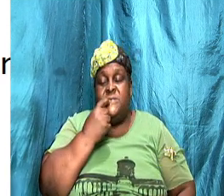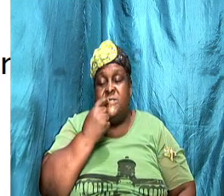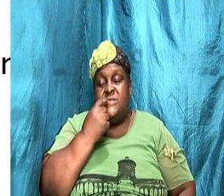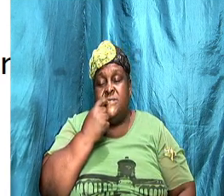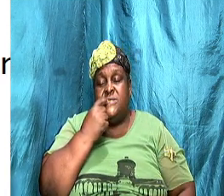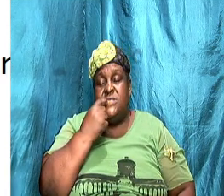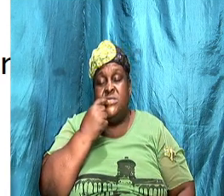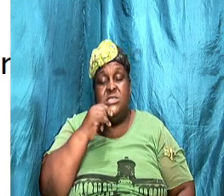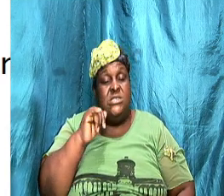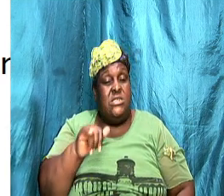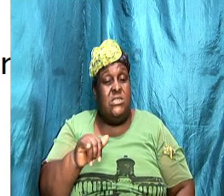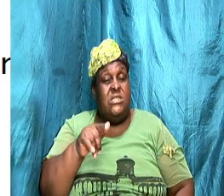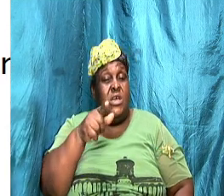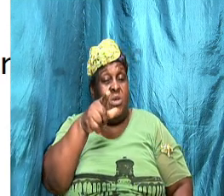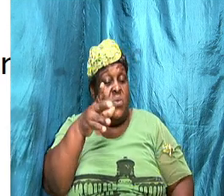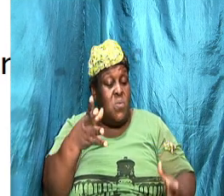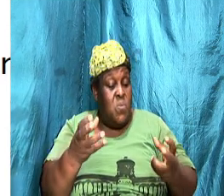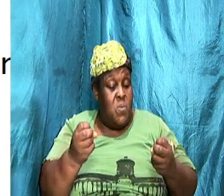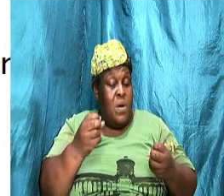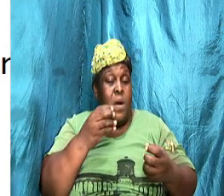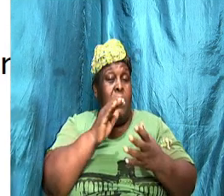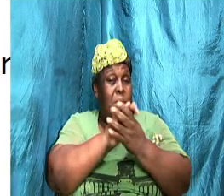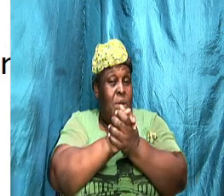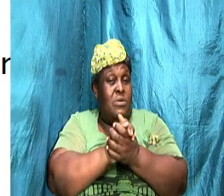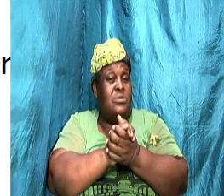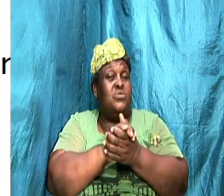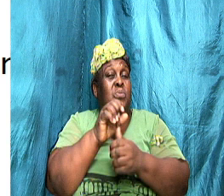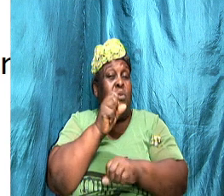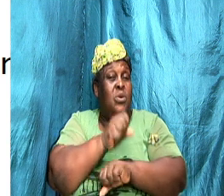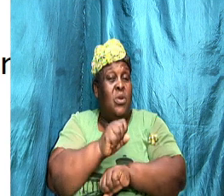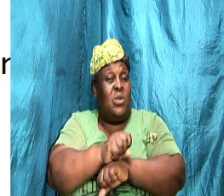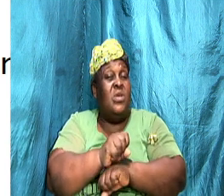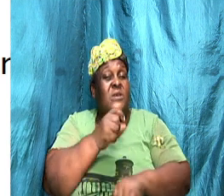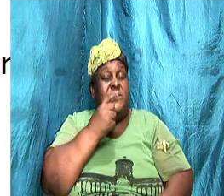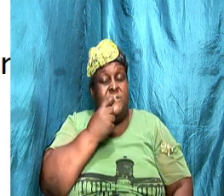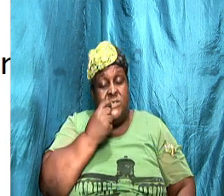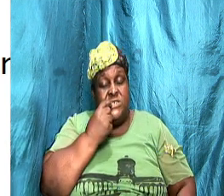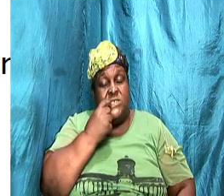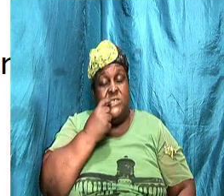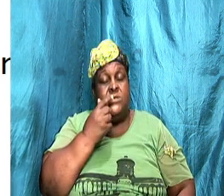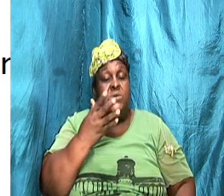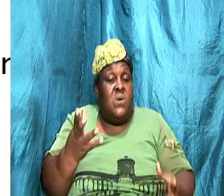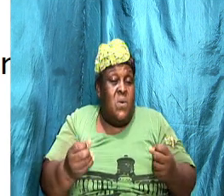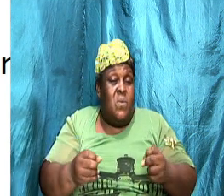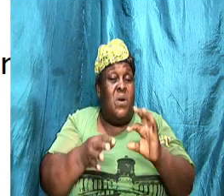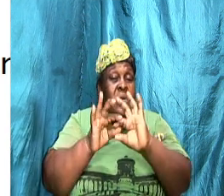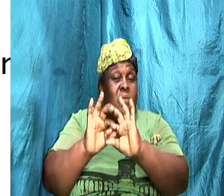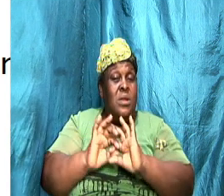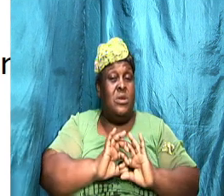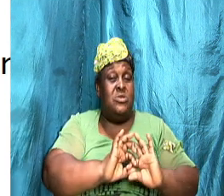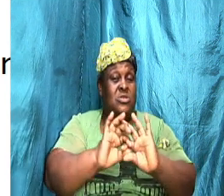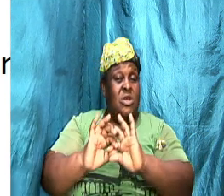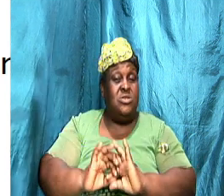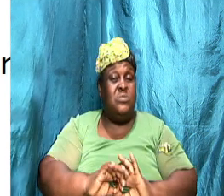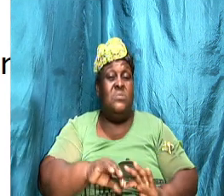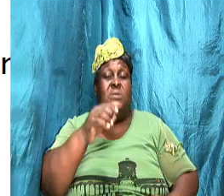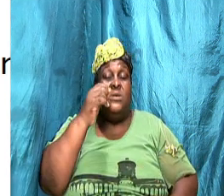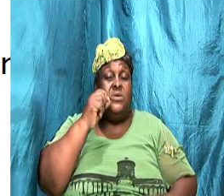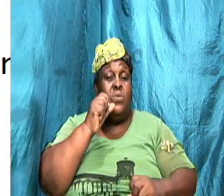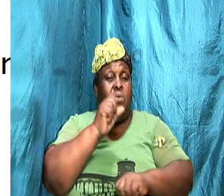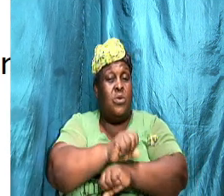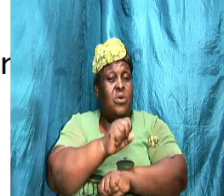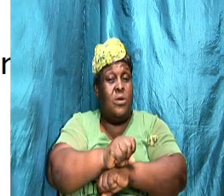that you want your marriage to work you're serious that you want your relationship to work you're serious